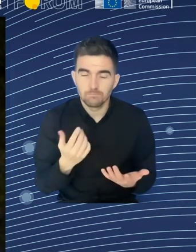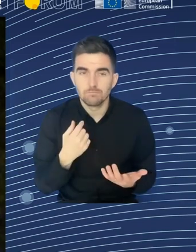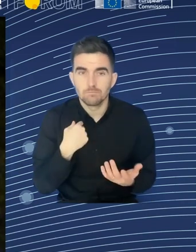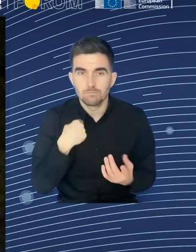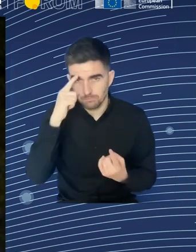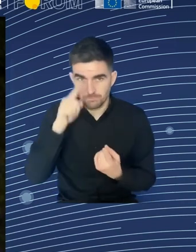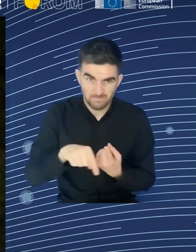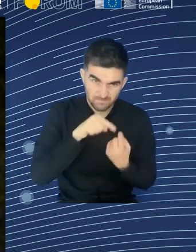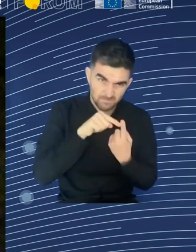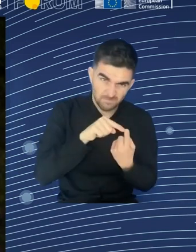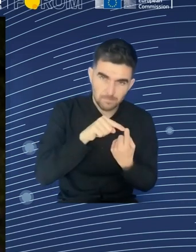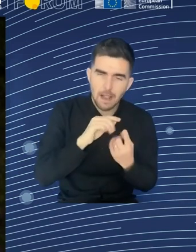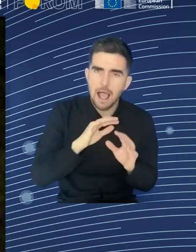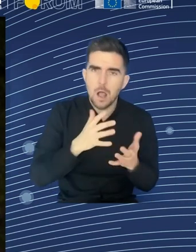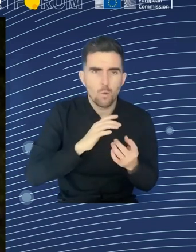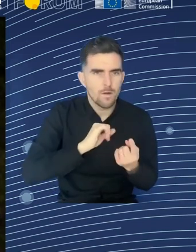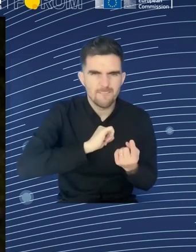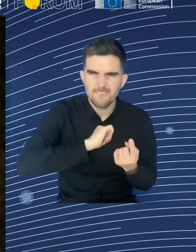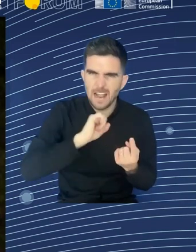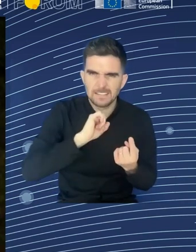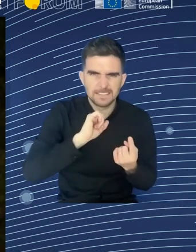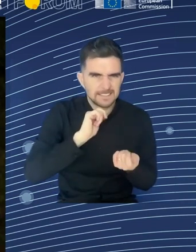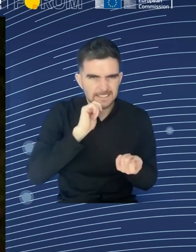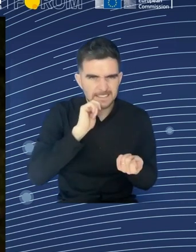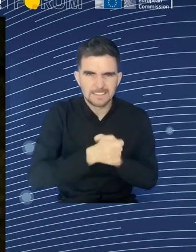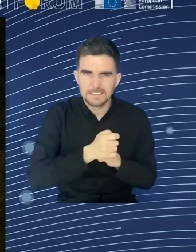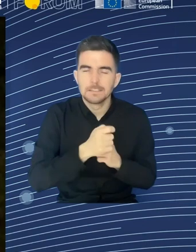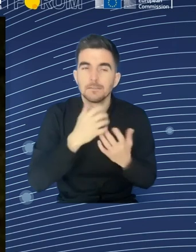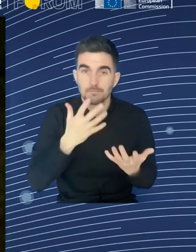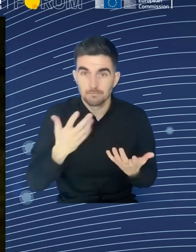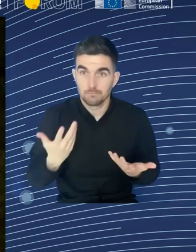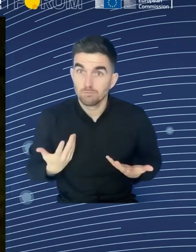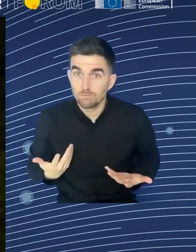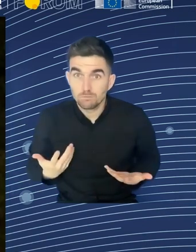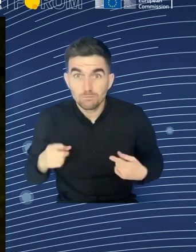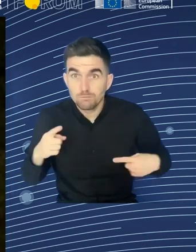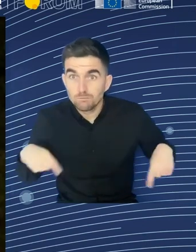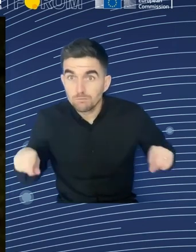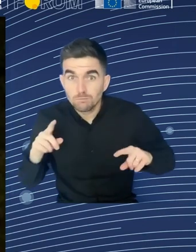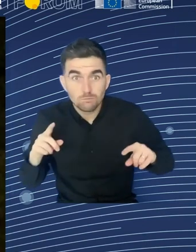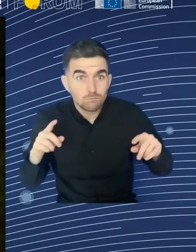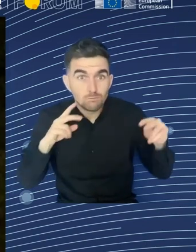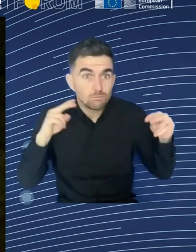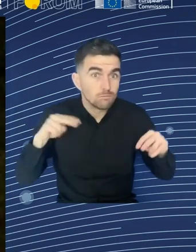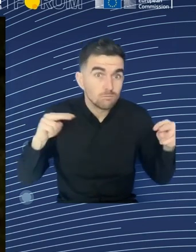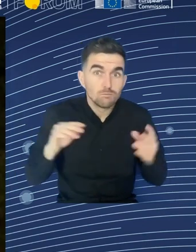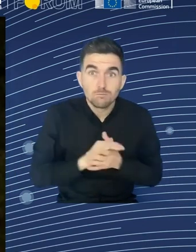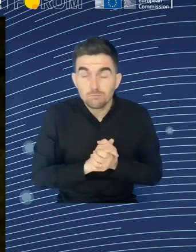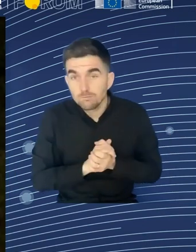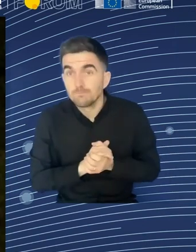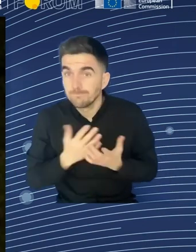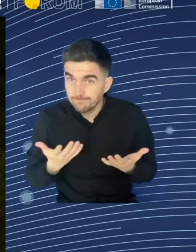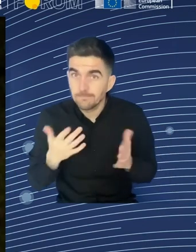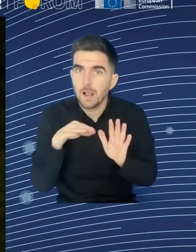many other policy instruments that we increasingly need to implement to reduce our carbon footprint